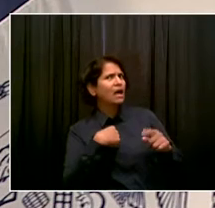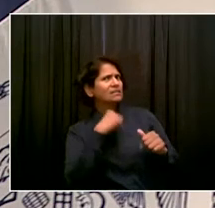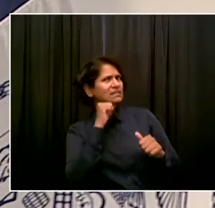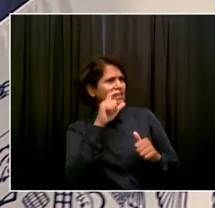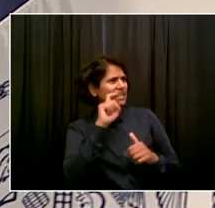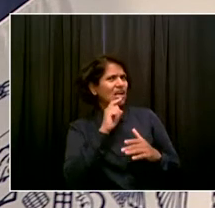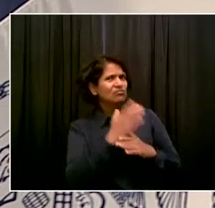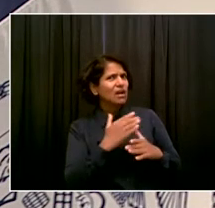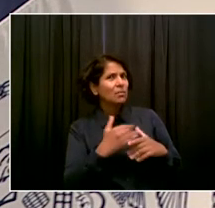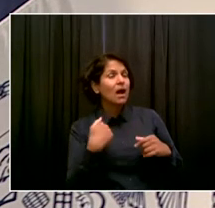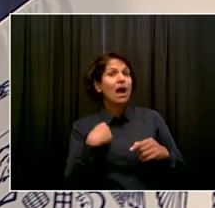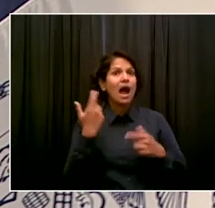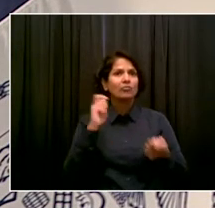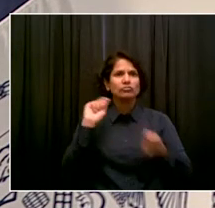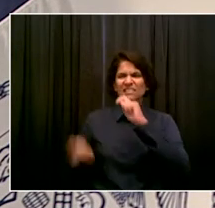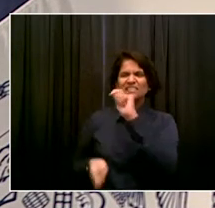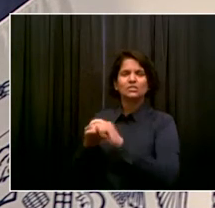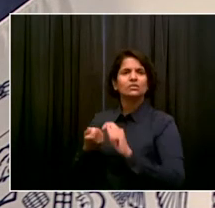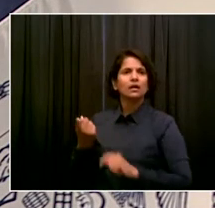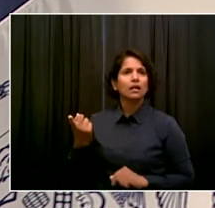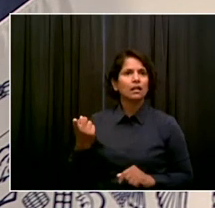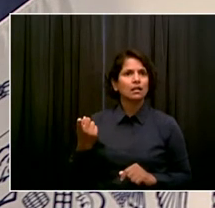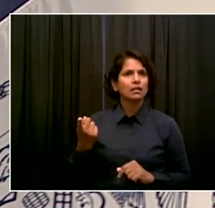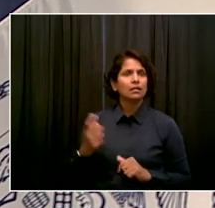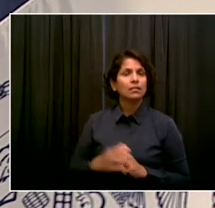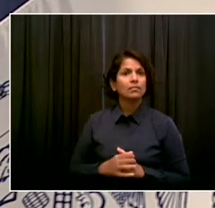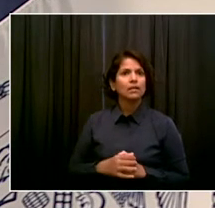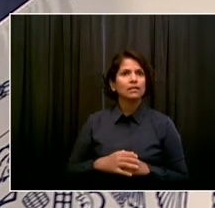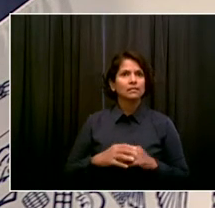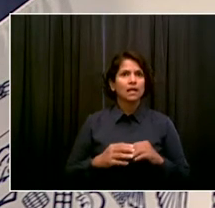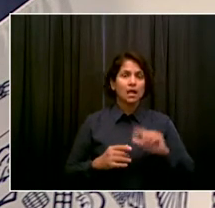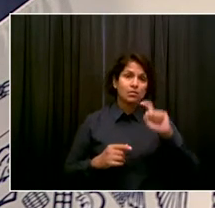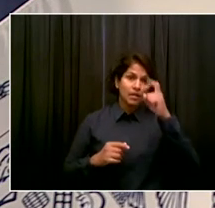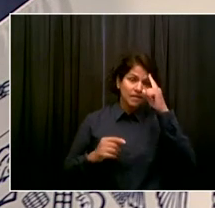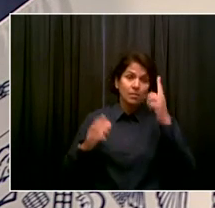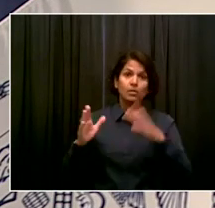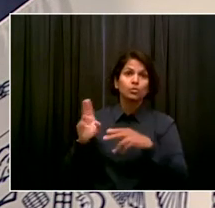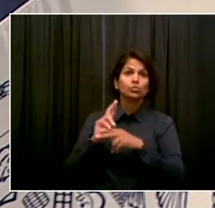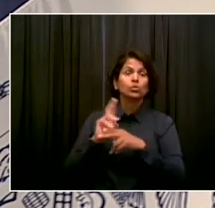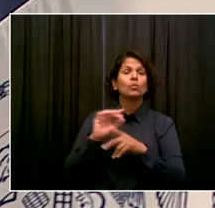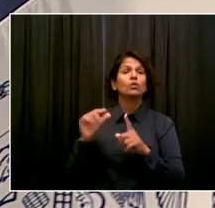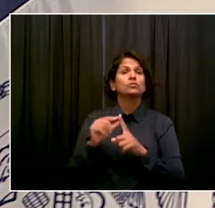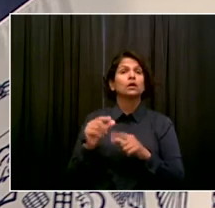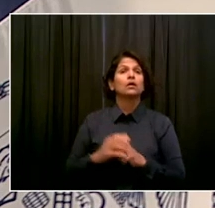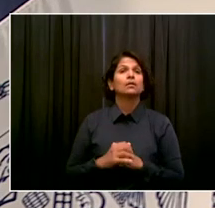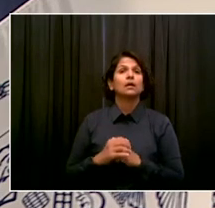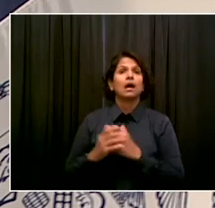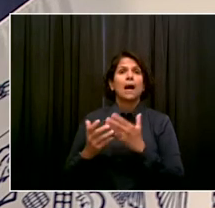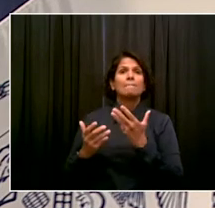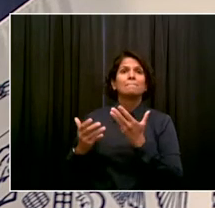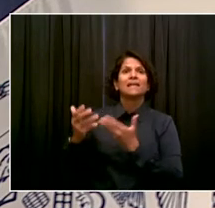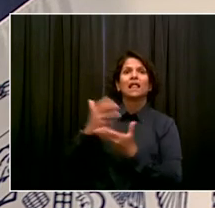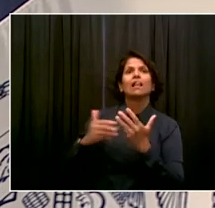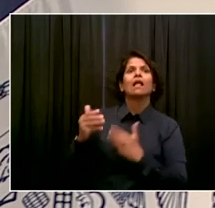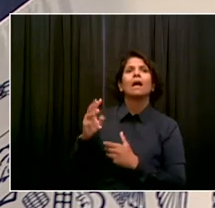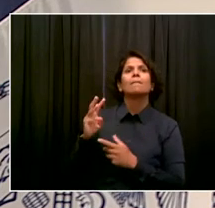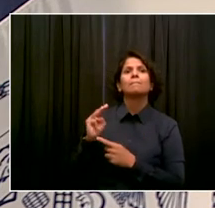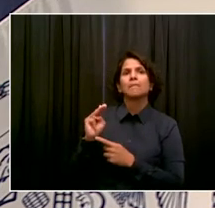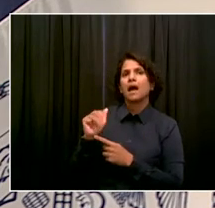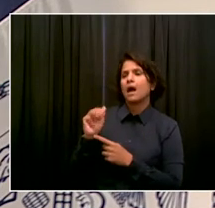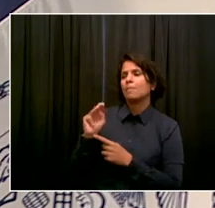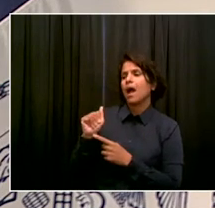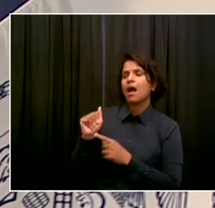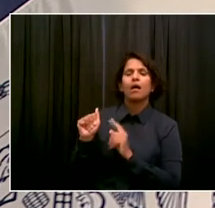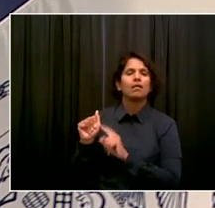as the, quote, mingle mamas, end quote, and grabbing the breasts of one staffer. What should the governor